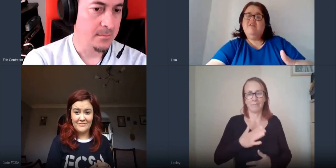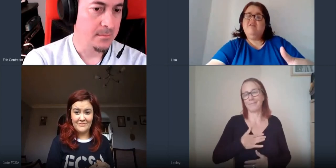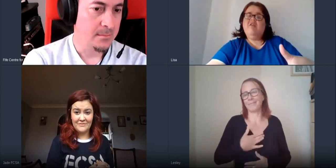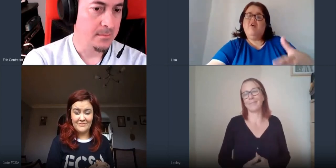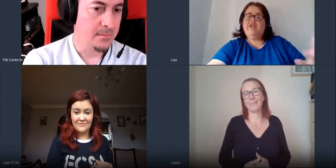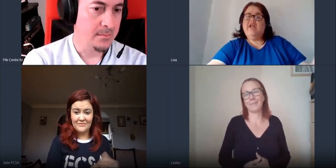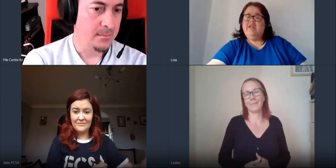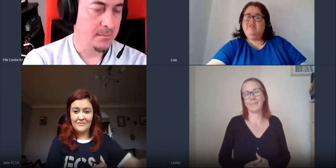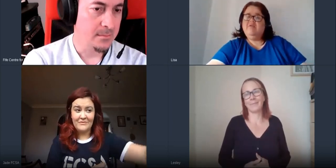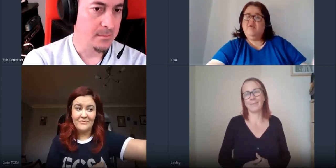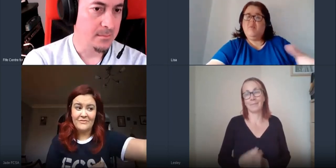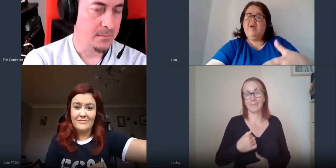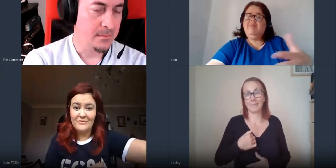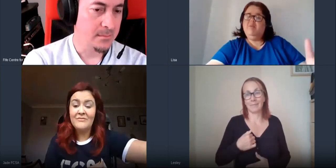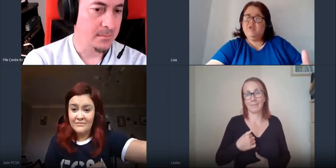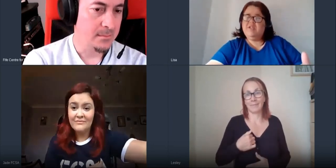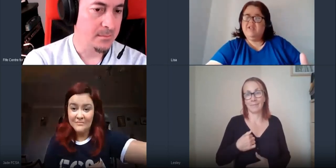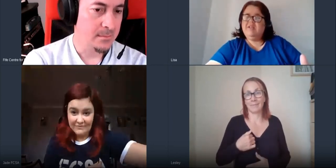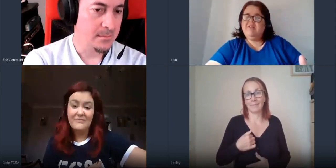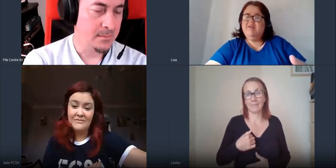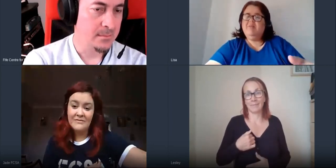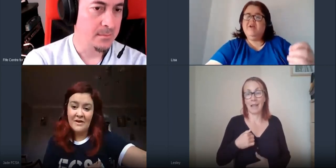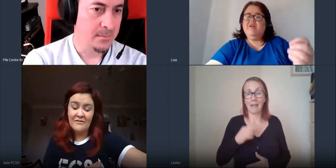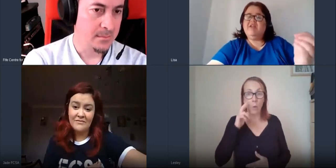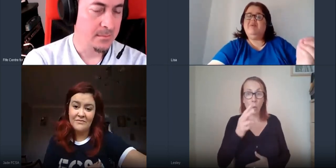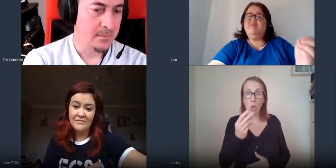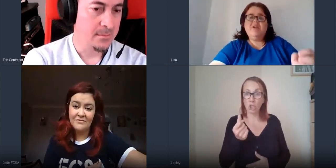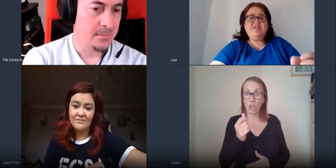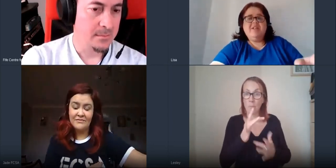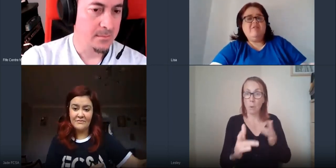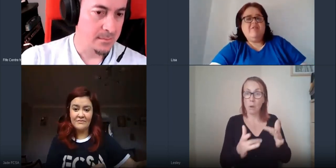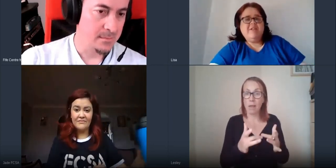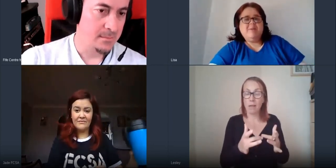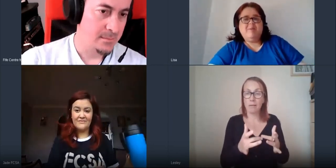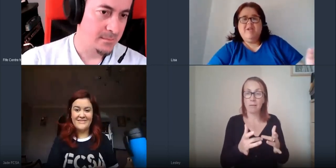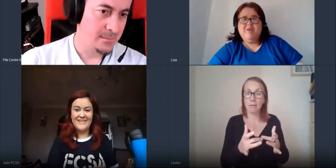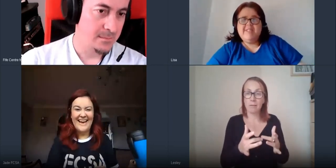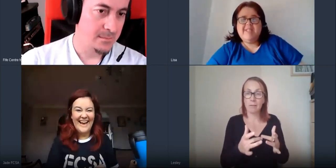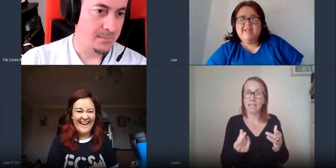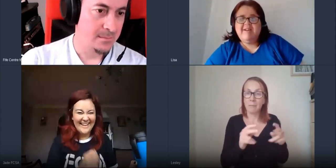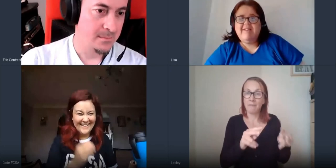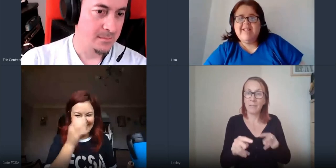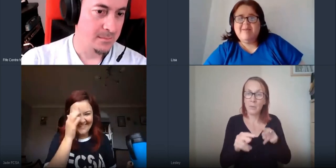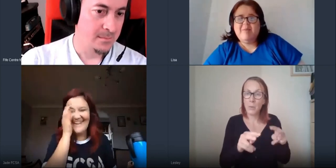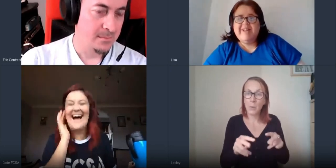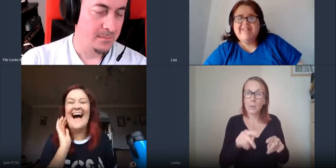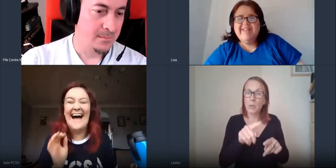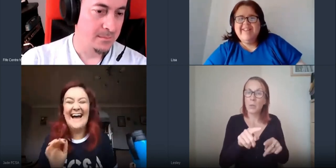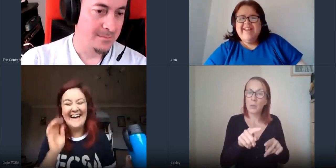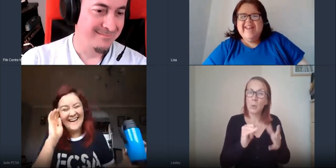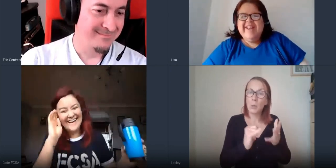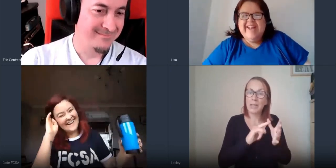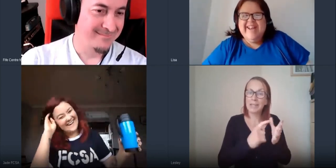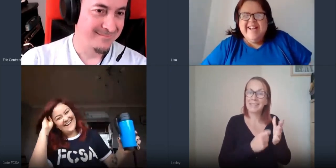online for what i'd be watching yeah because i've been watching the little videos between you and sarah at the moment